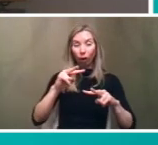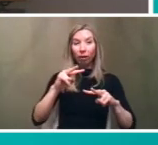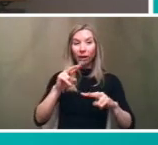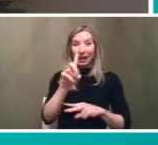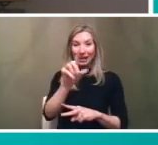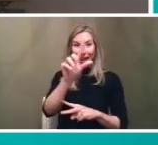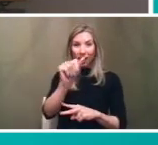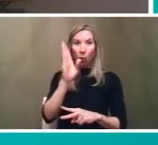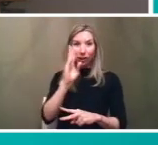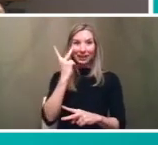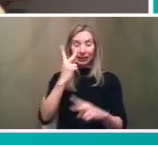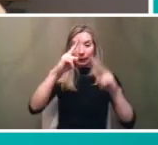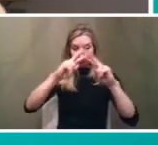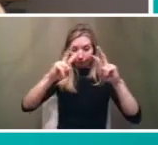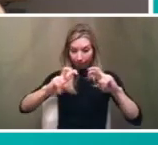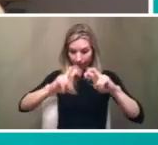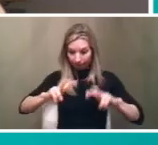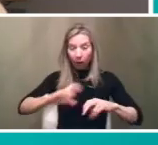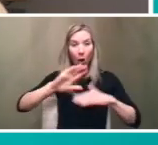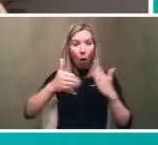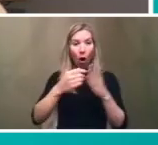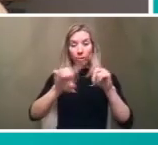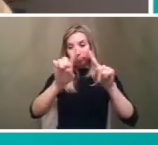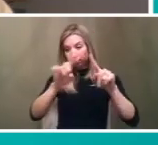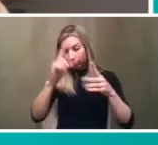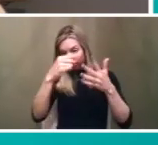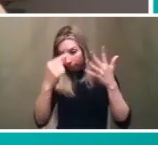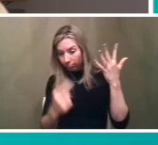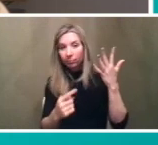dive into all of the factors that determine transit needs